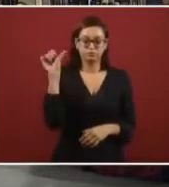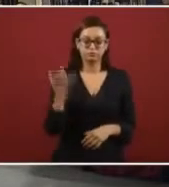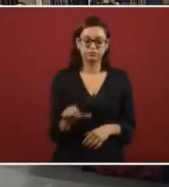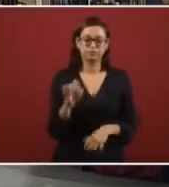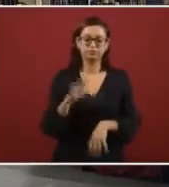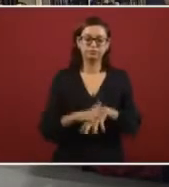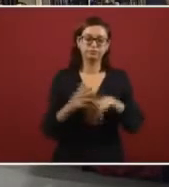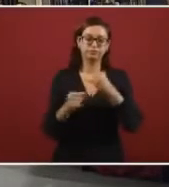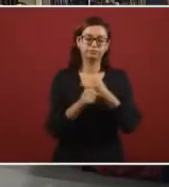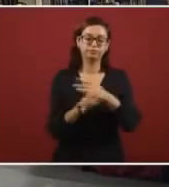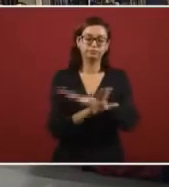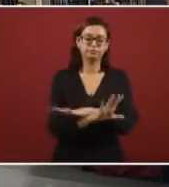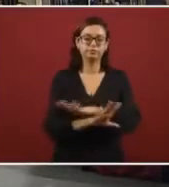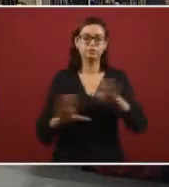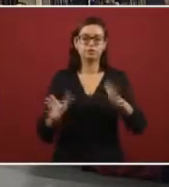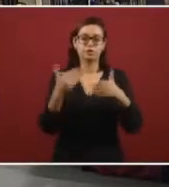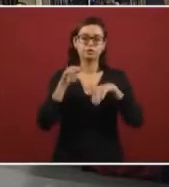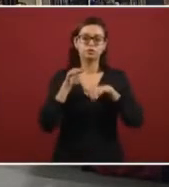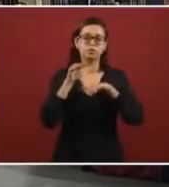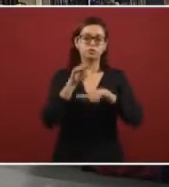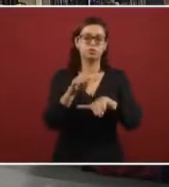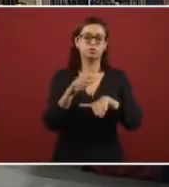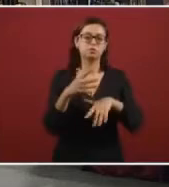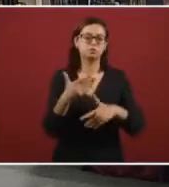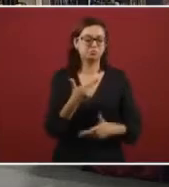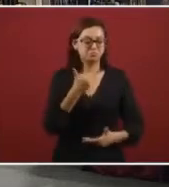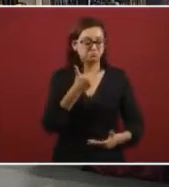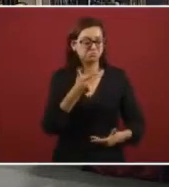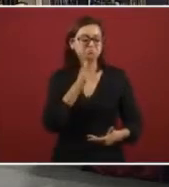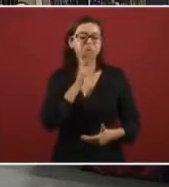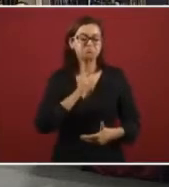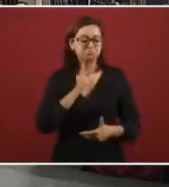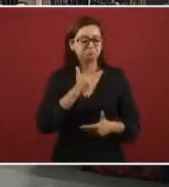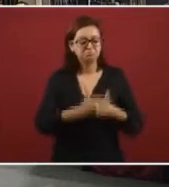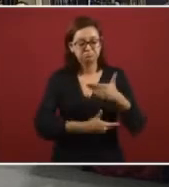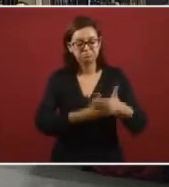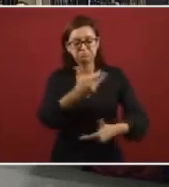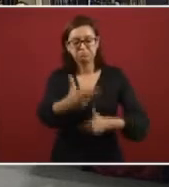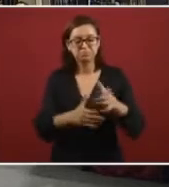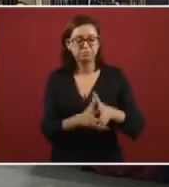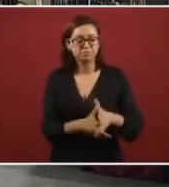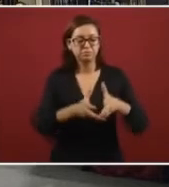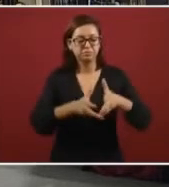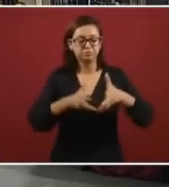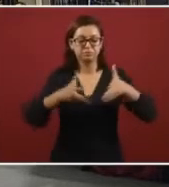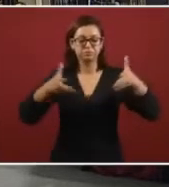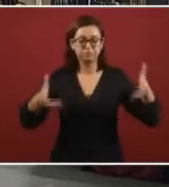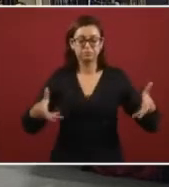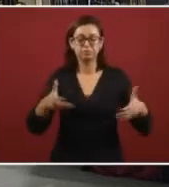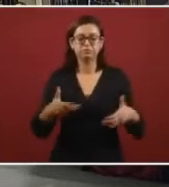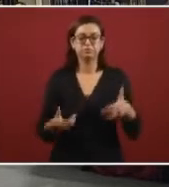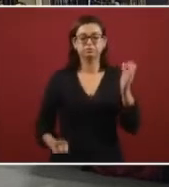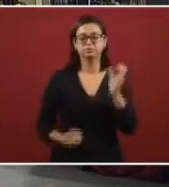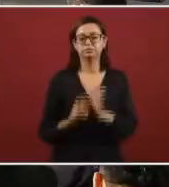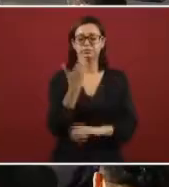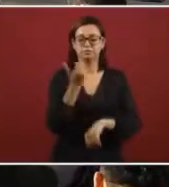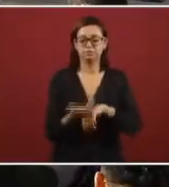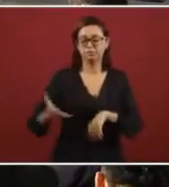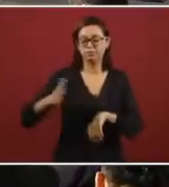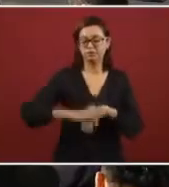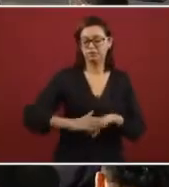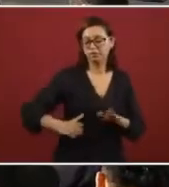comment and inform you regarding the behavior of the production in this